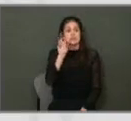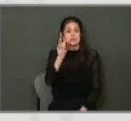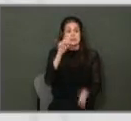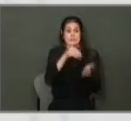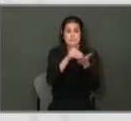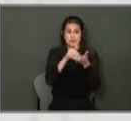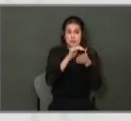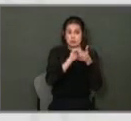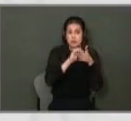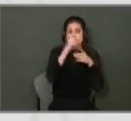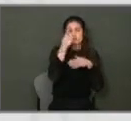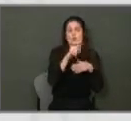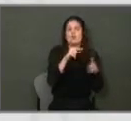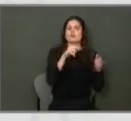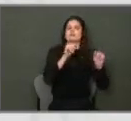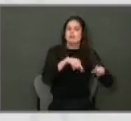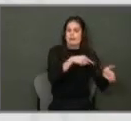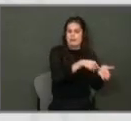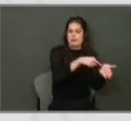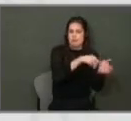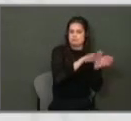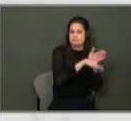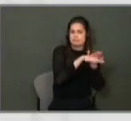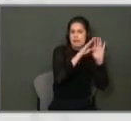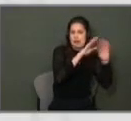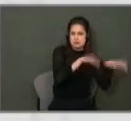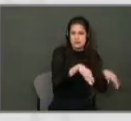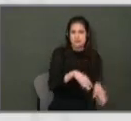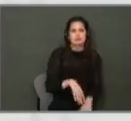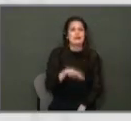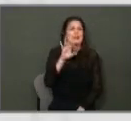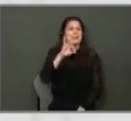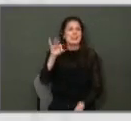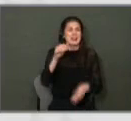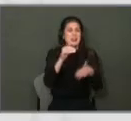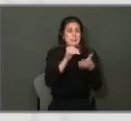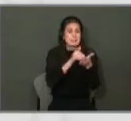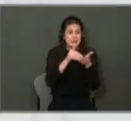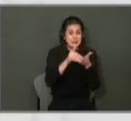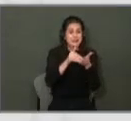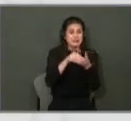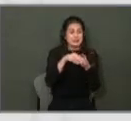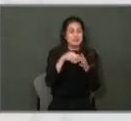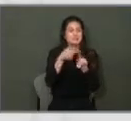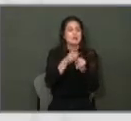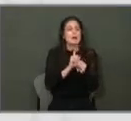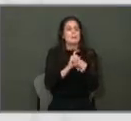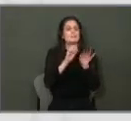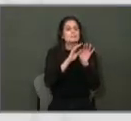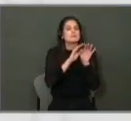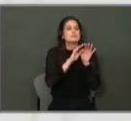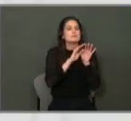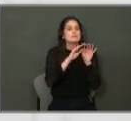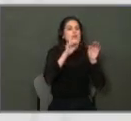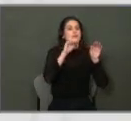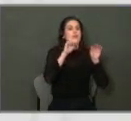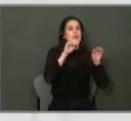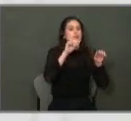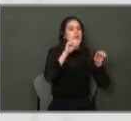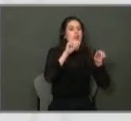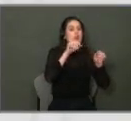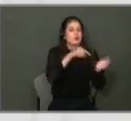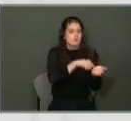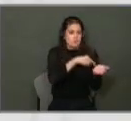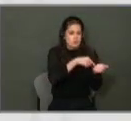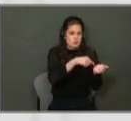for affordable housing. 99 million of that is coming from the housing, the affordable housing bonds